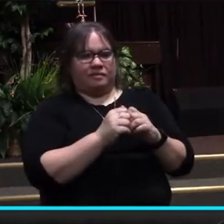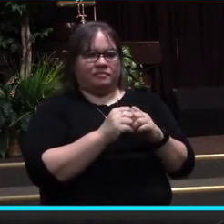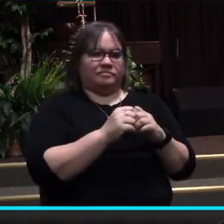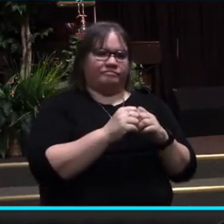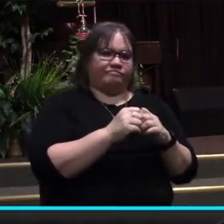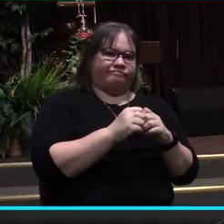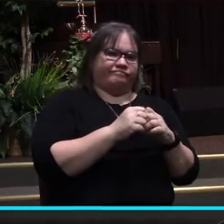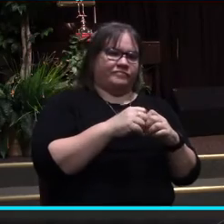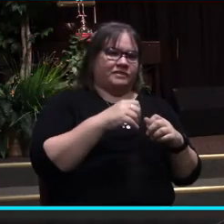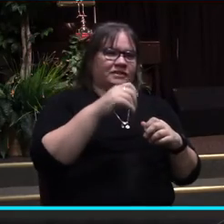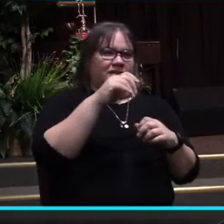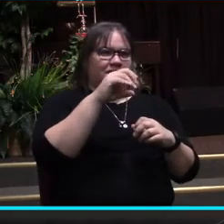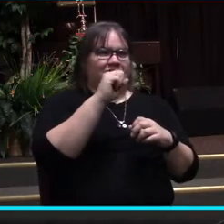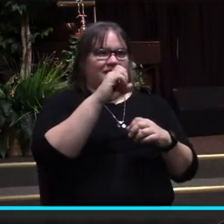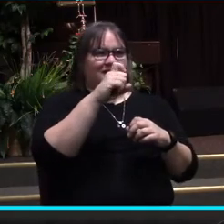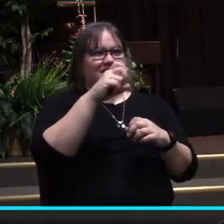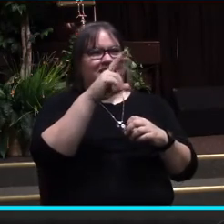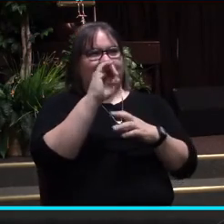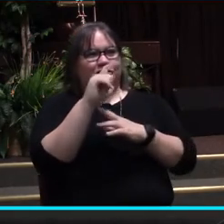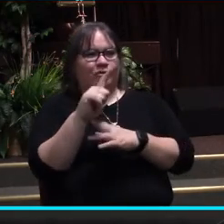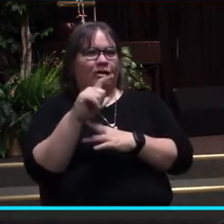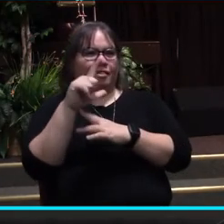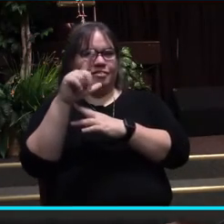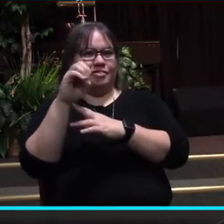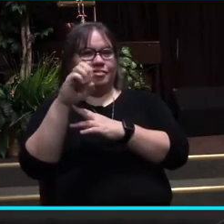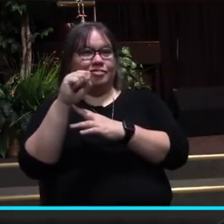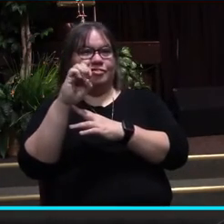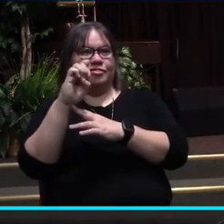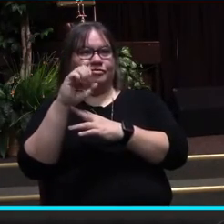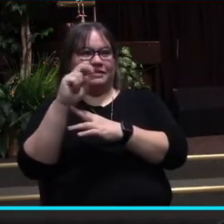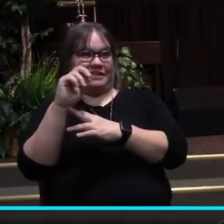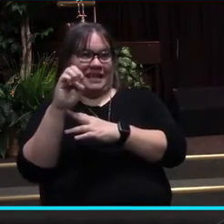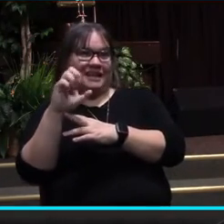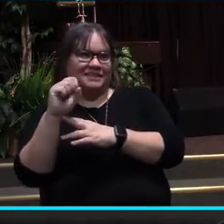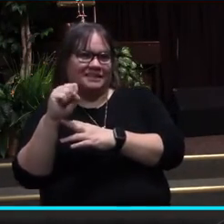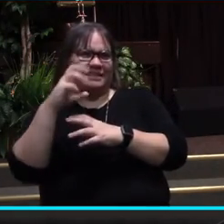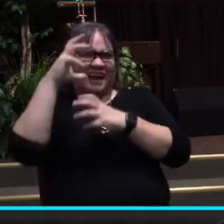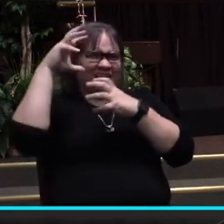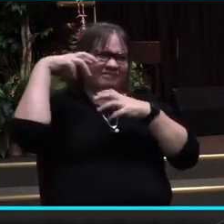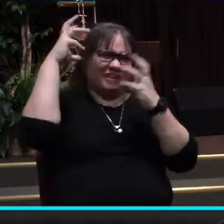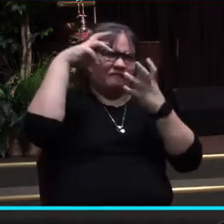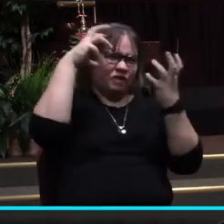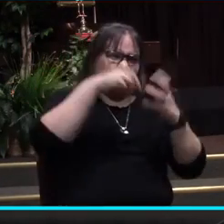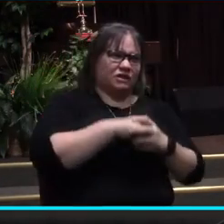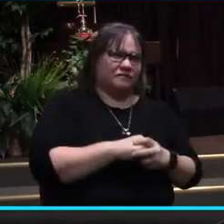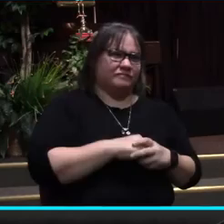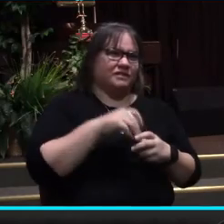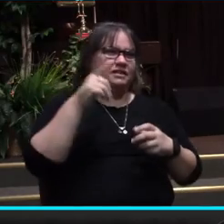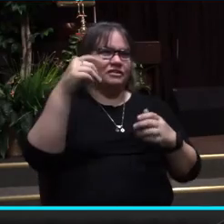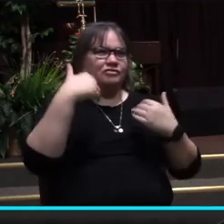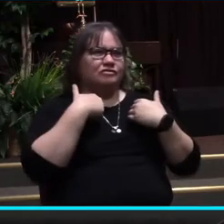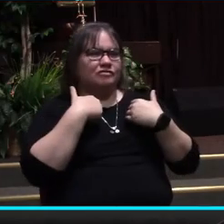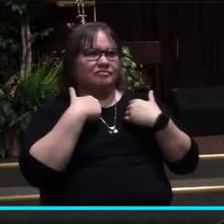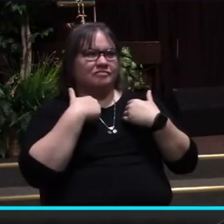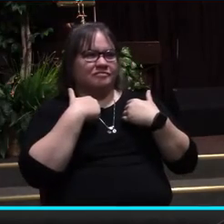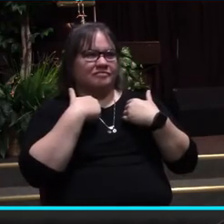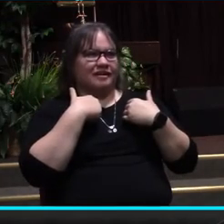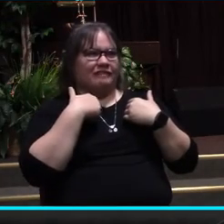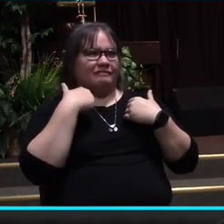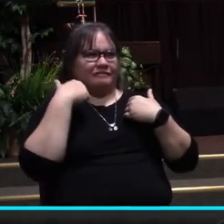culture that is saturated in sexual confusion. And you have the ripe fruit of gender